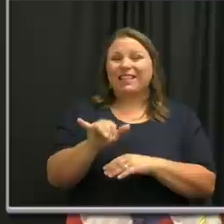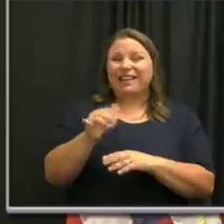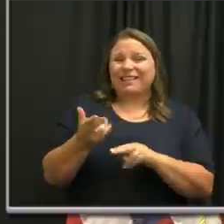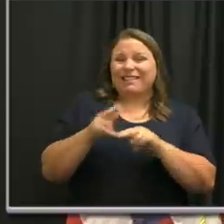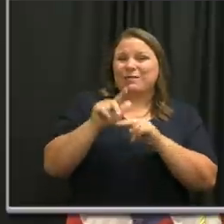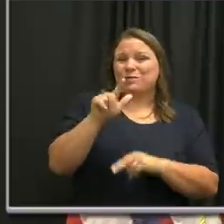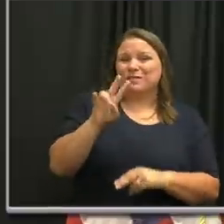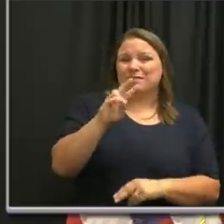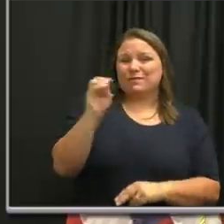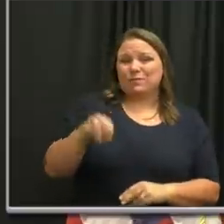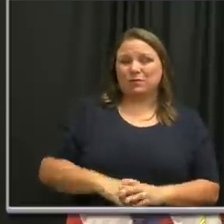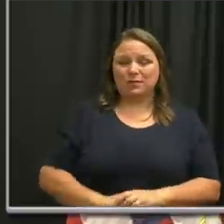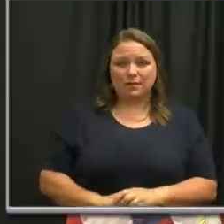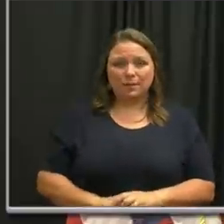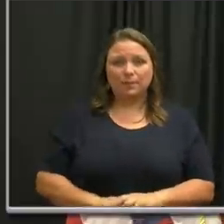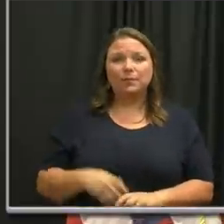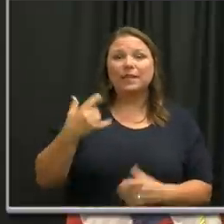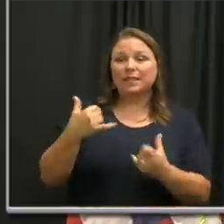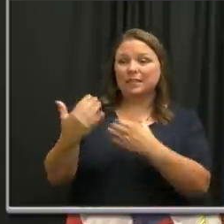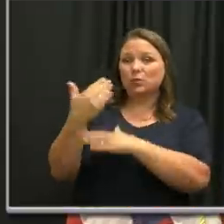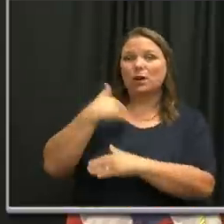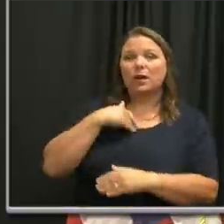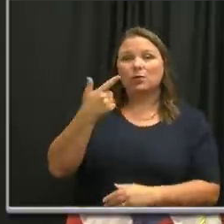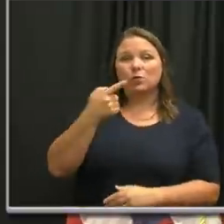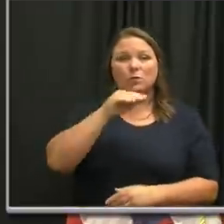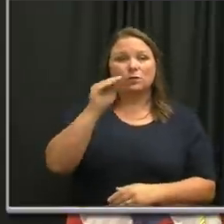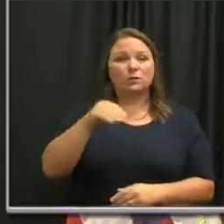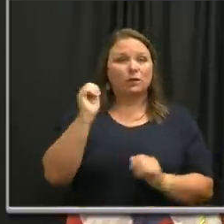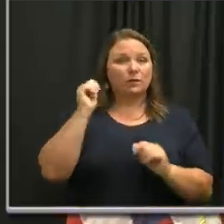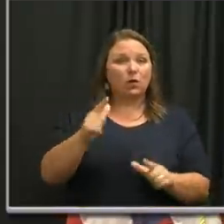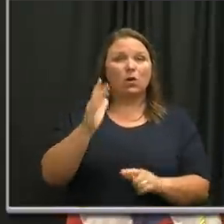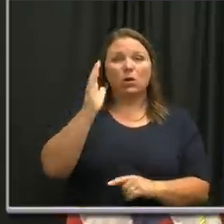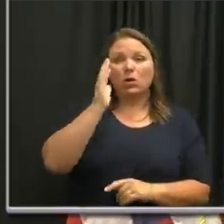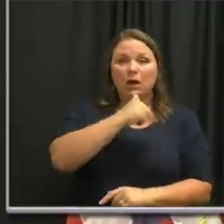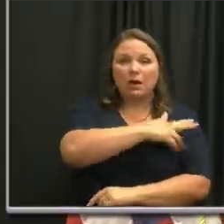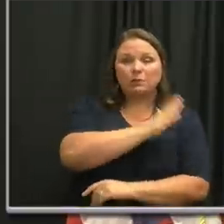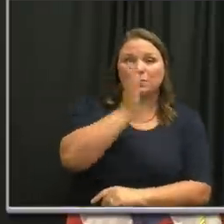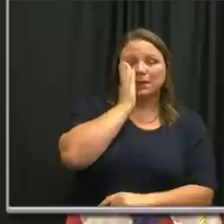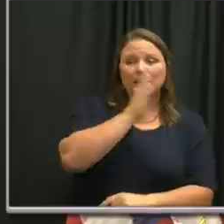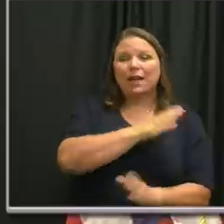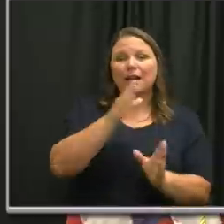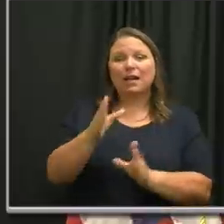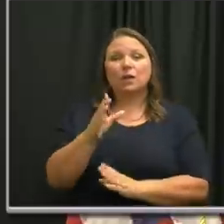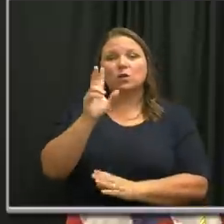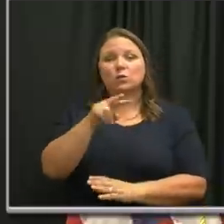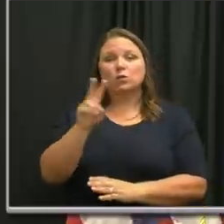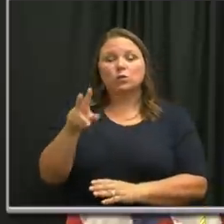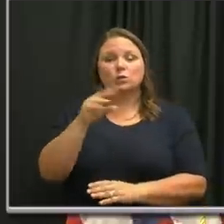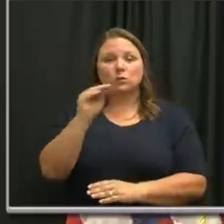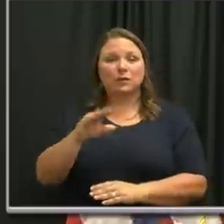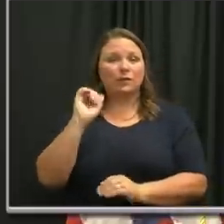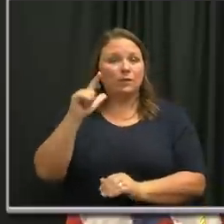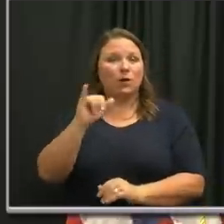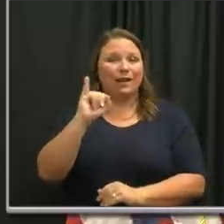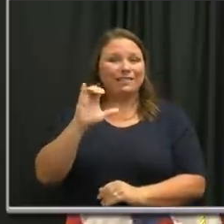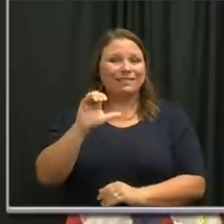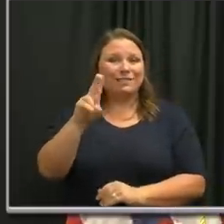This morning, we have 21% of hospital beds and 24% of ICU beds available in our region.